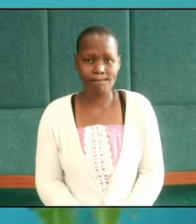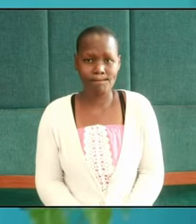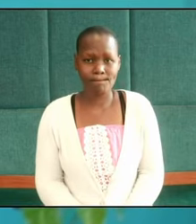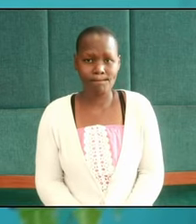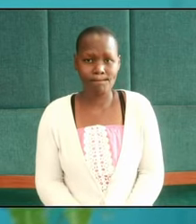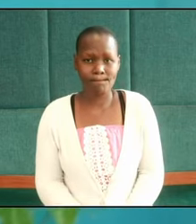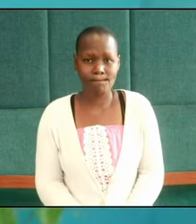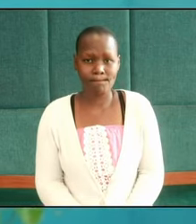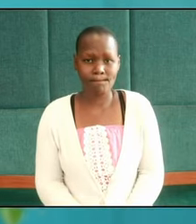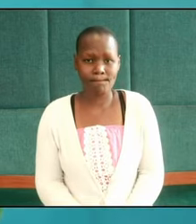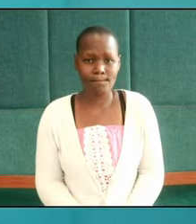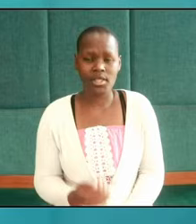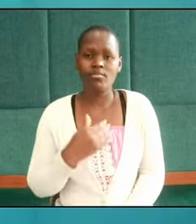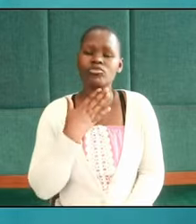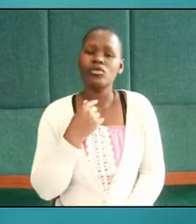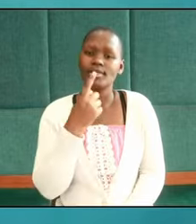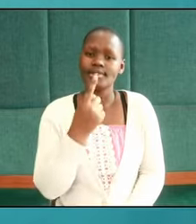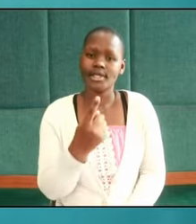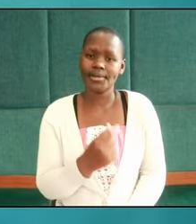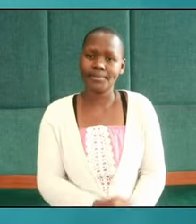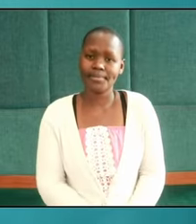I want to say that